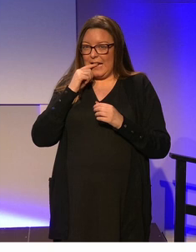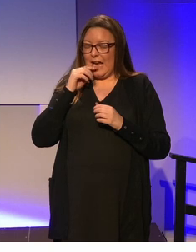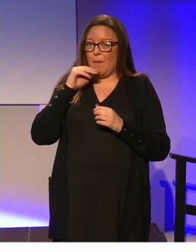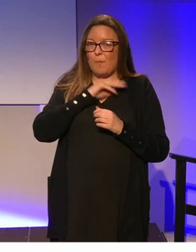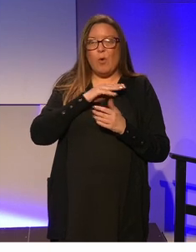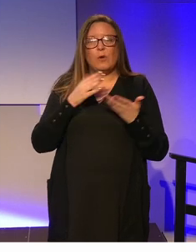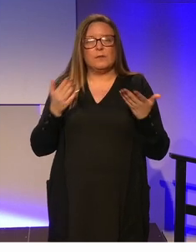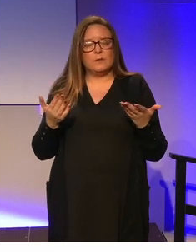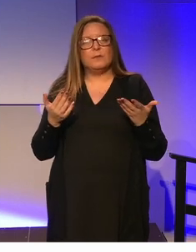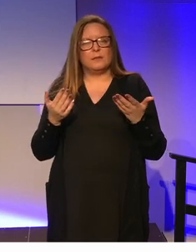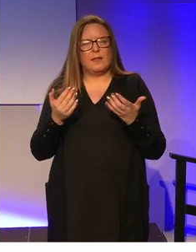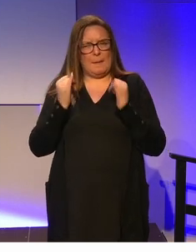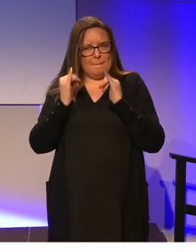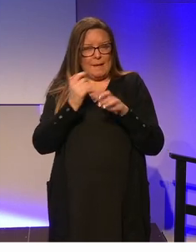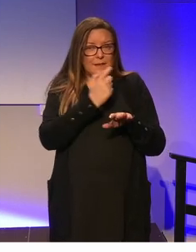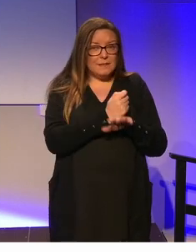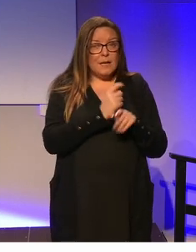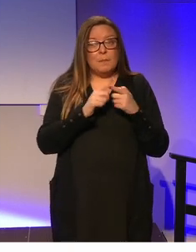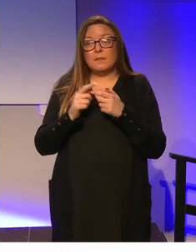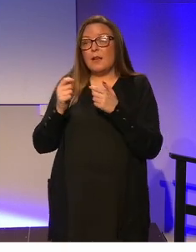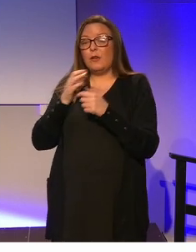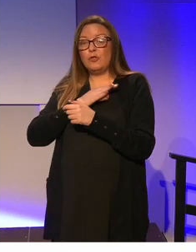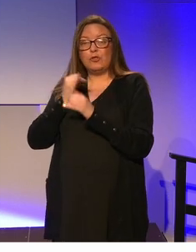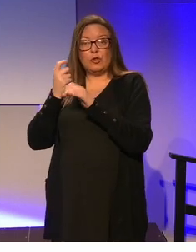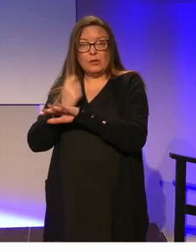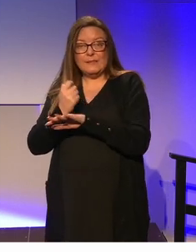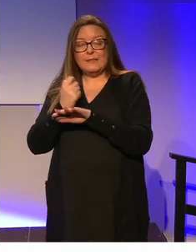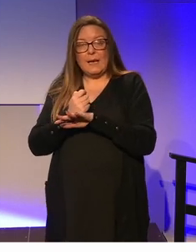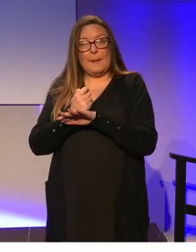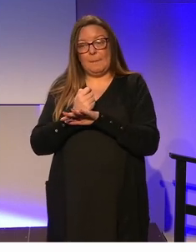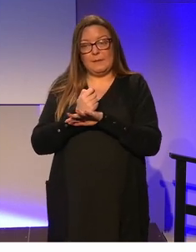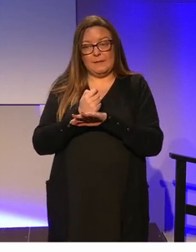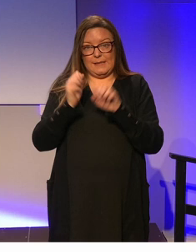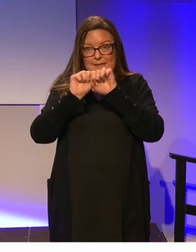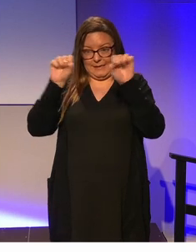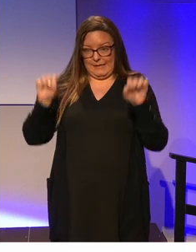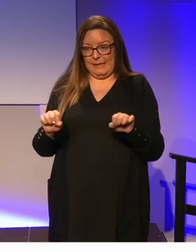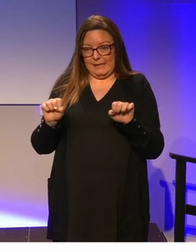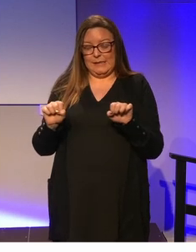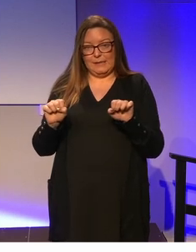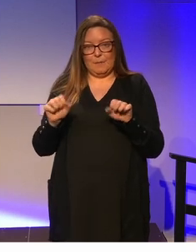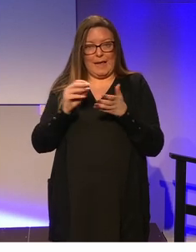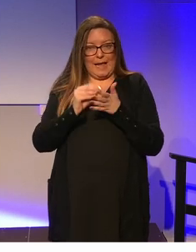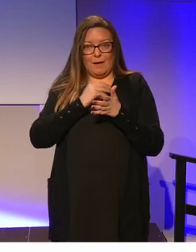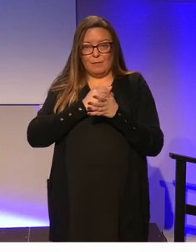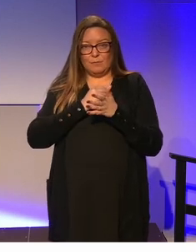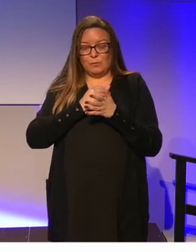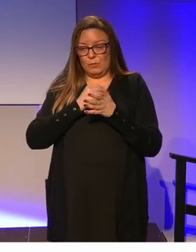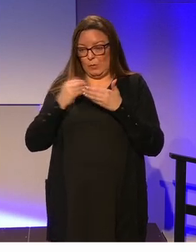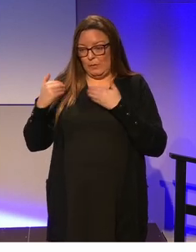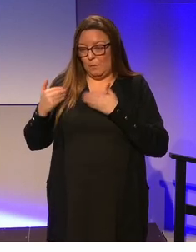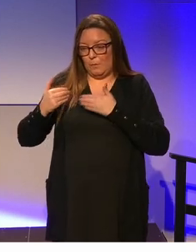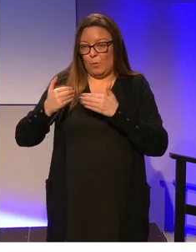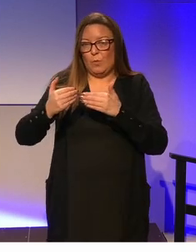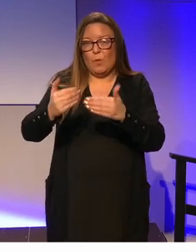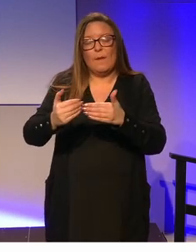to hear what he said was true bad times and good whether the system moves at a headlong pace progresses sedately or stalls the